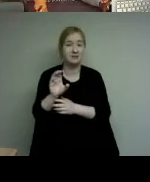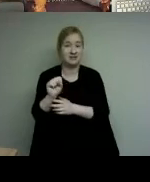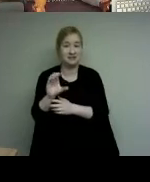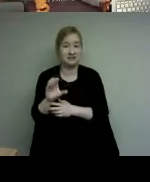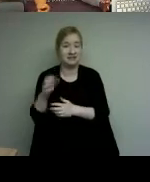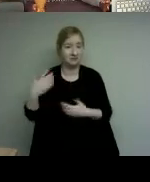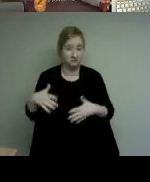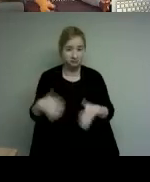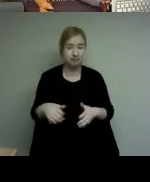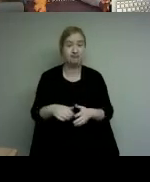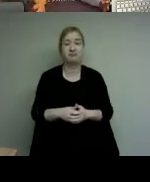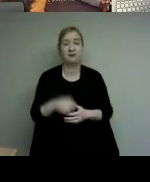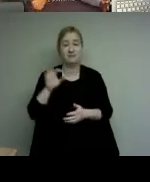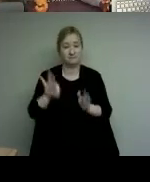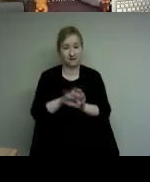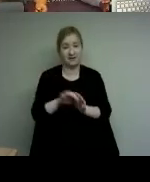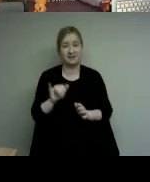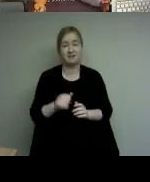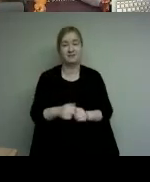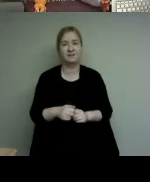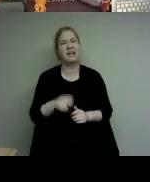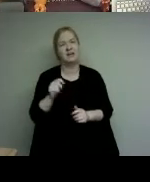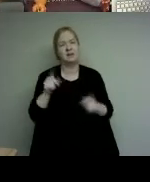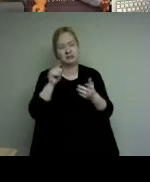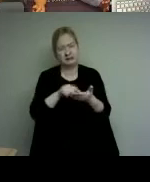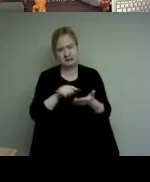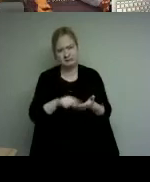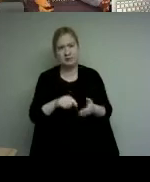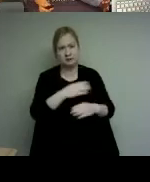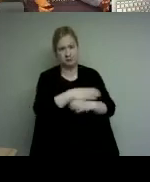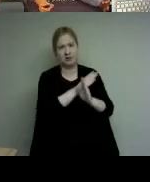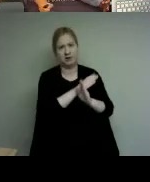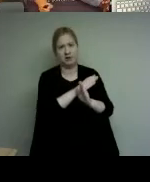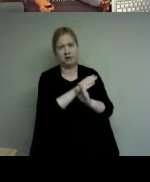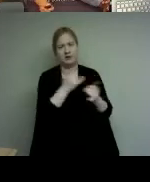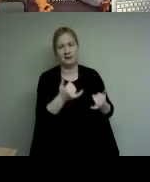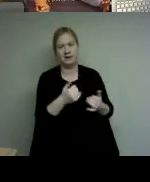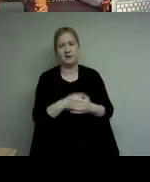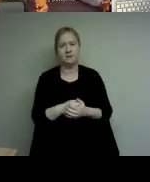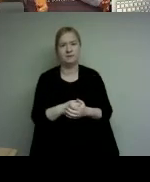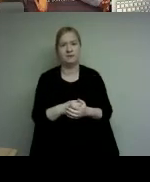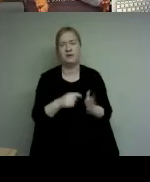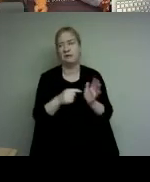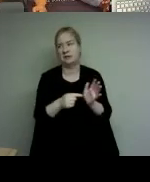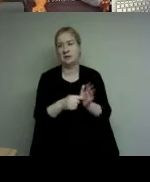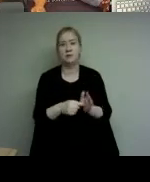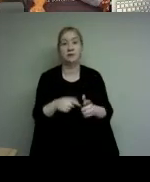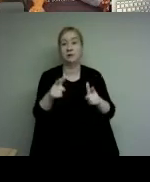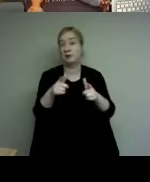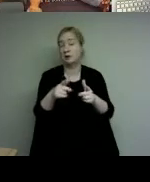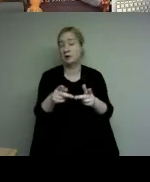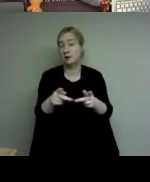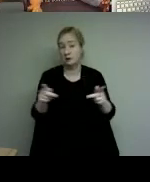let's look at some of these inequalities and barriers that that do this uh for instance uh location of work work can